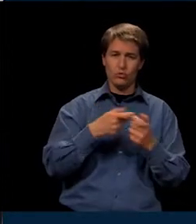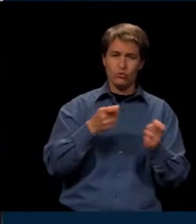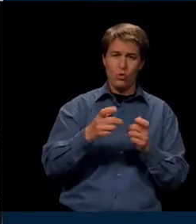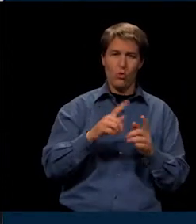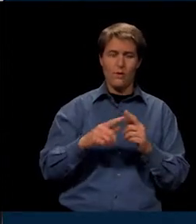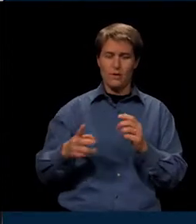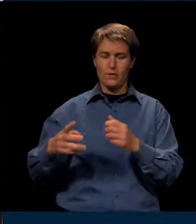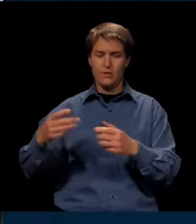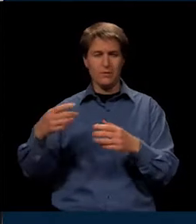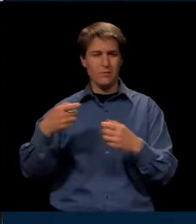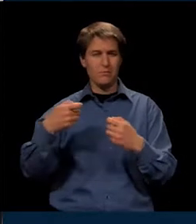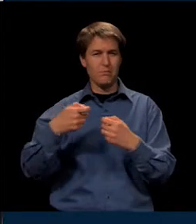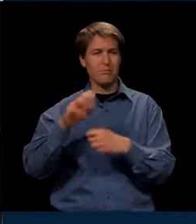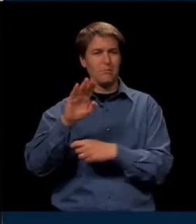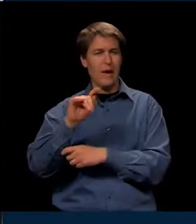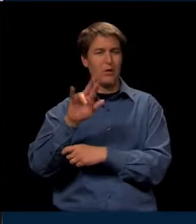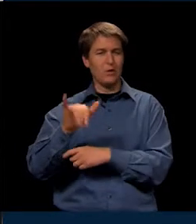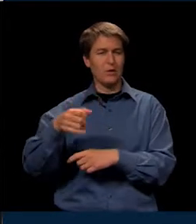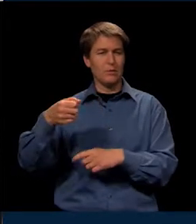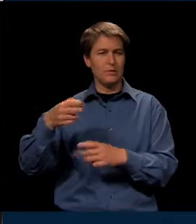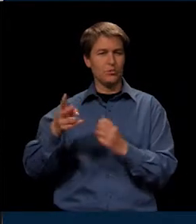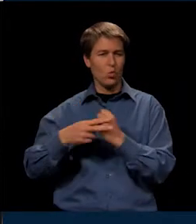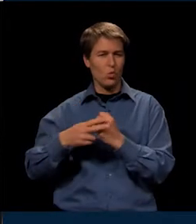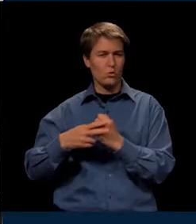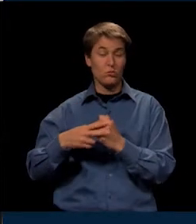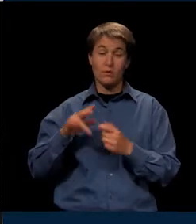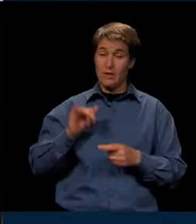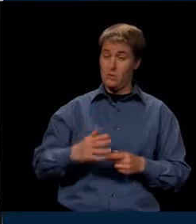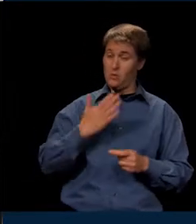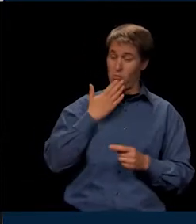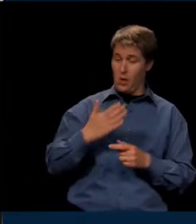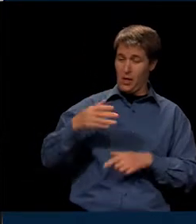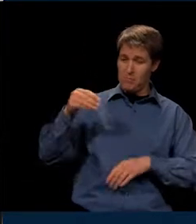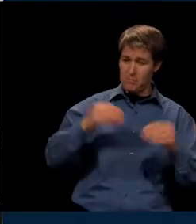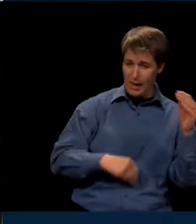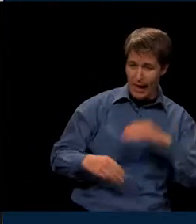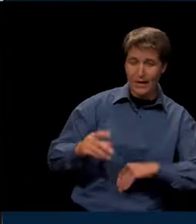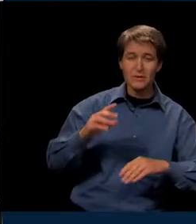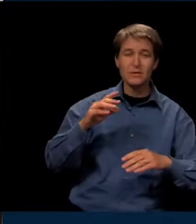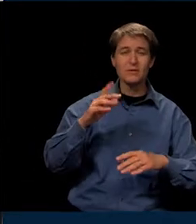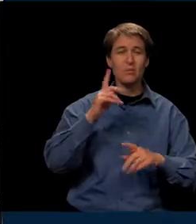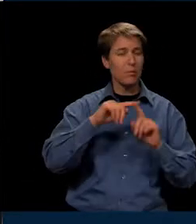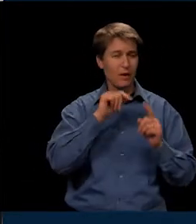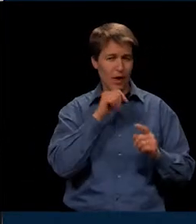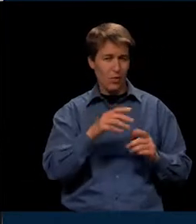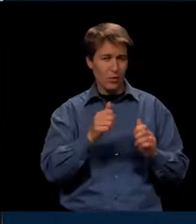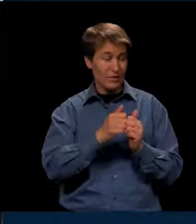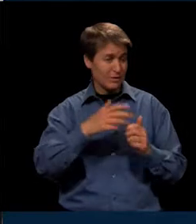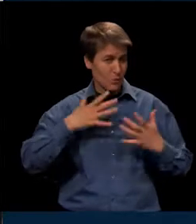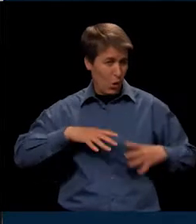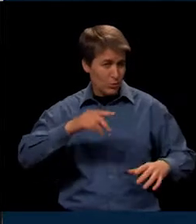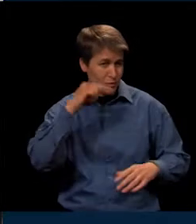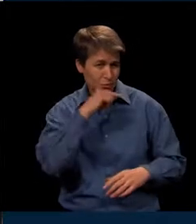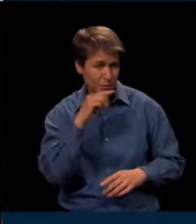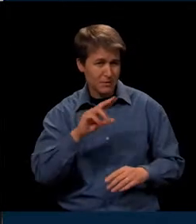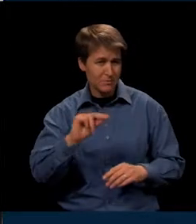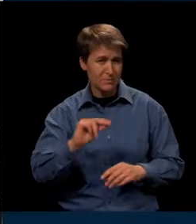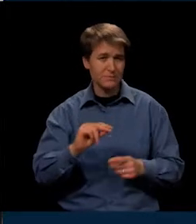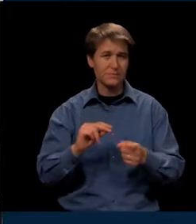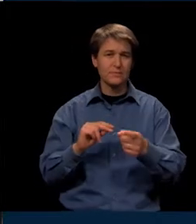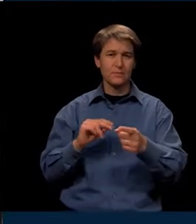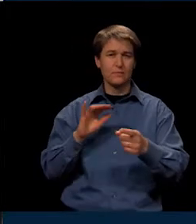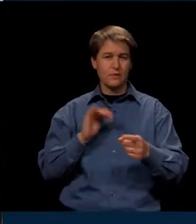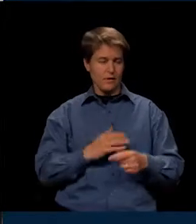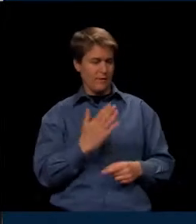stored. Like other suitcases, this one is well packed. But not with clothes and a toothbrush. Oh, very cool. And so this is a